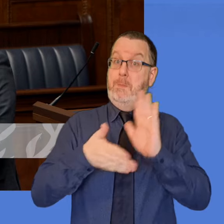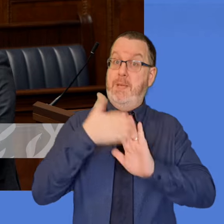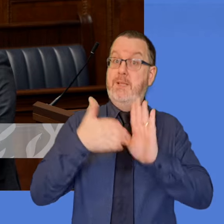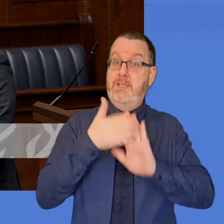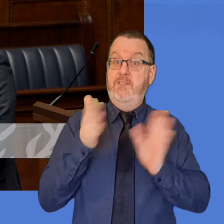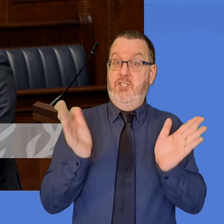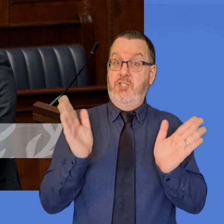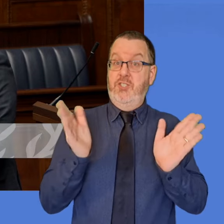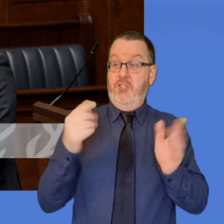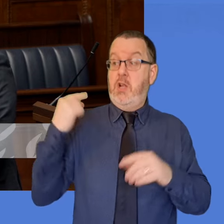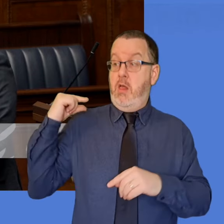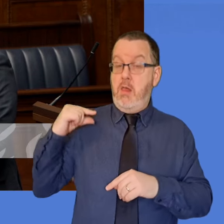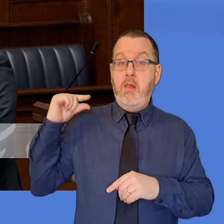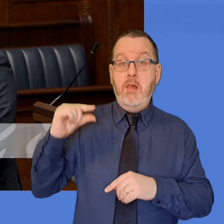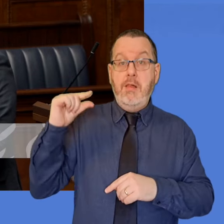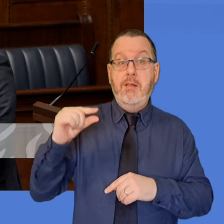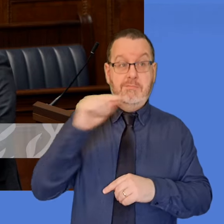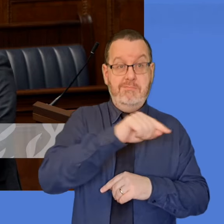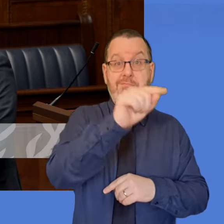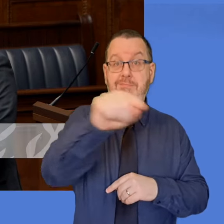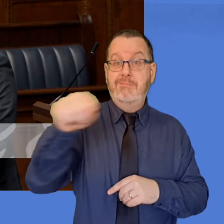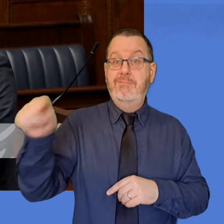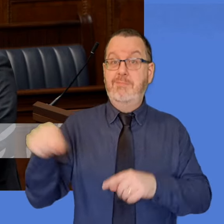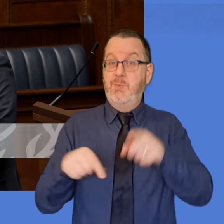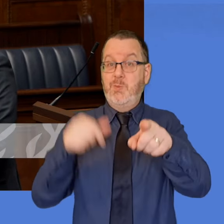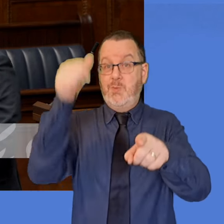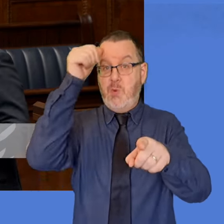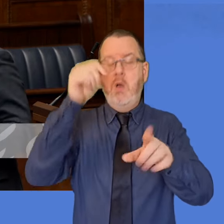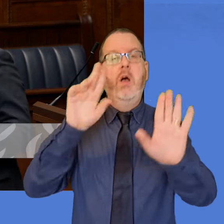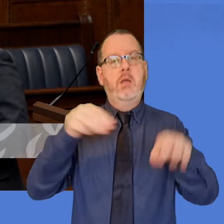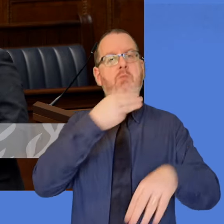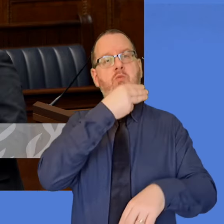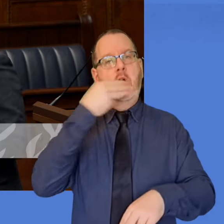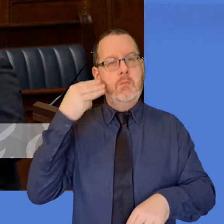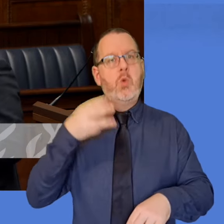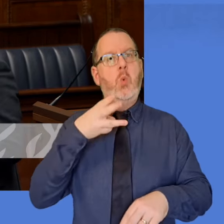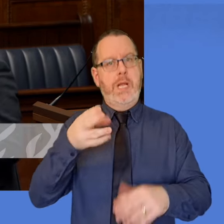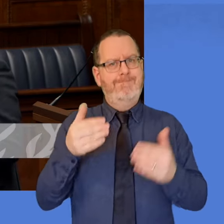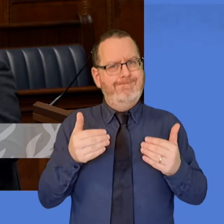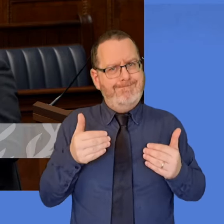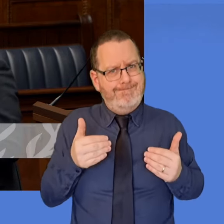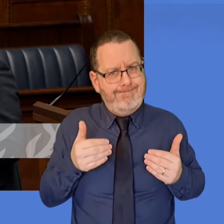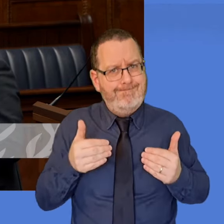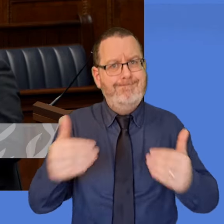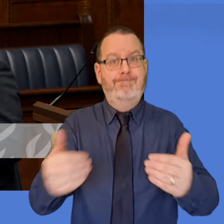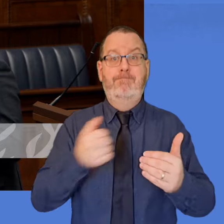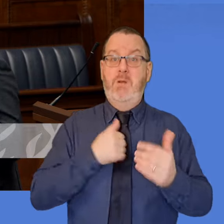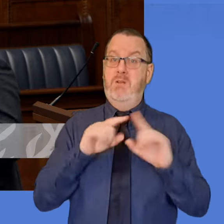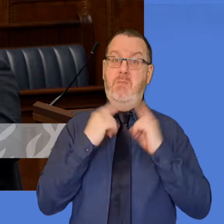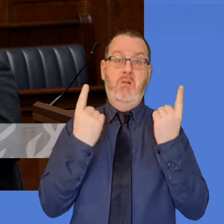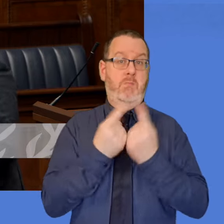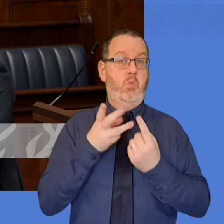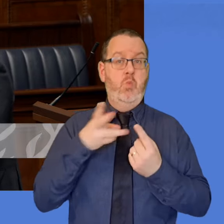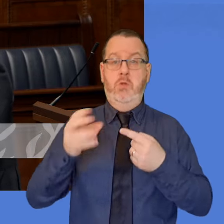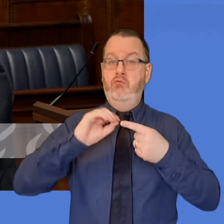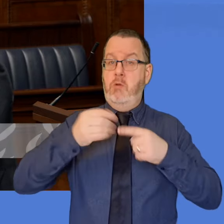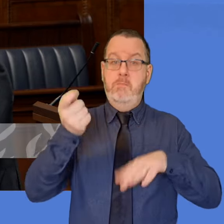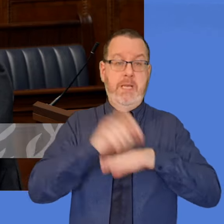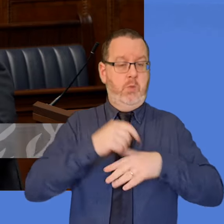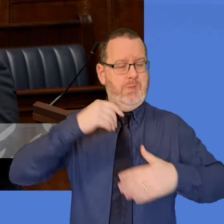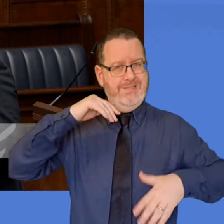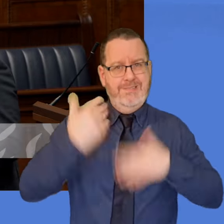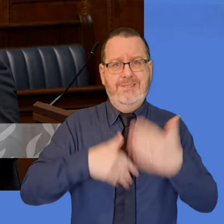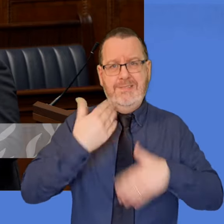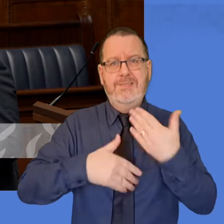can give her an assurance that this will be pushed forward from the part of my department as quickly as possible. I'm delighted